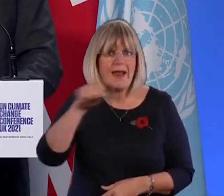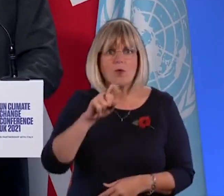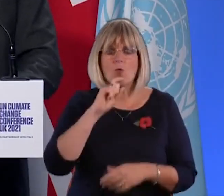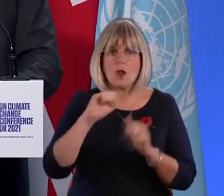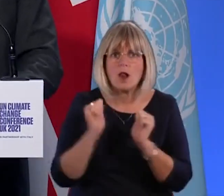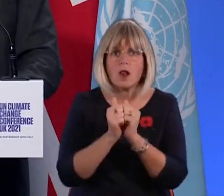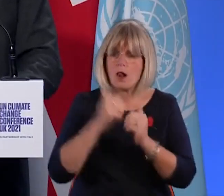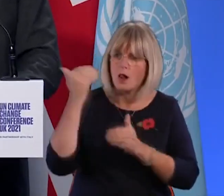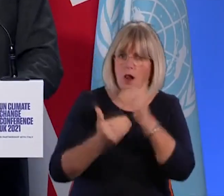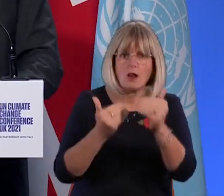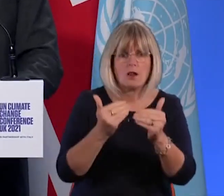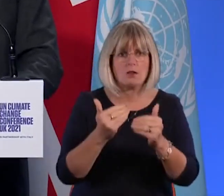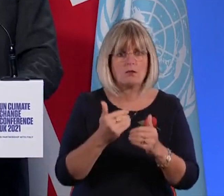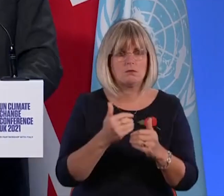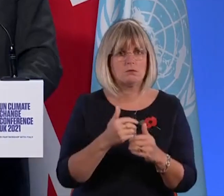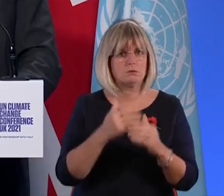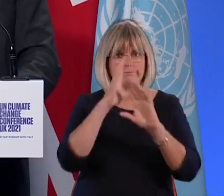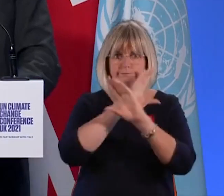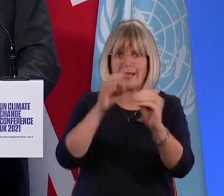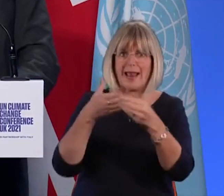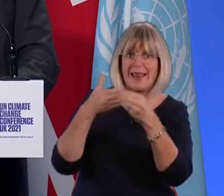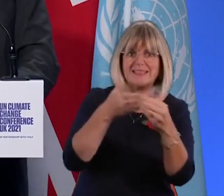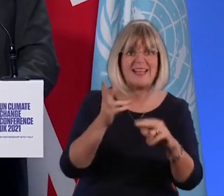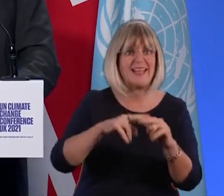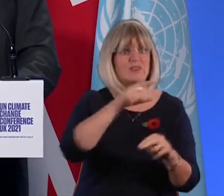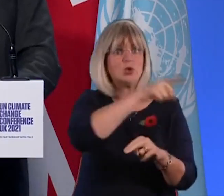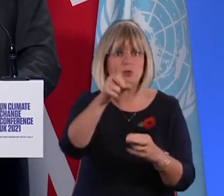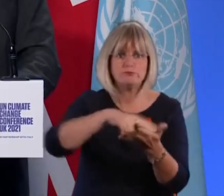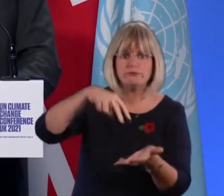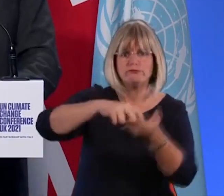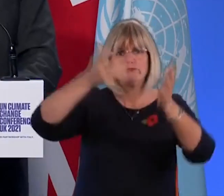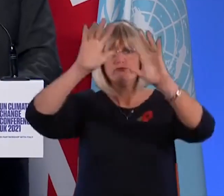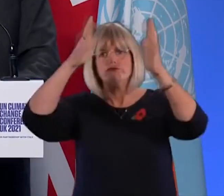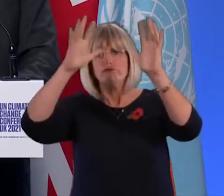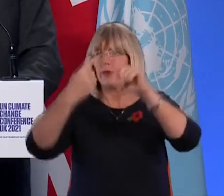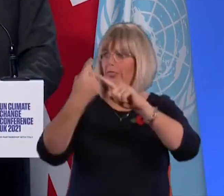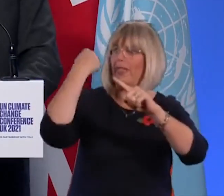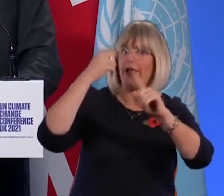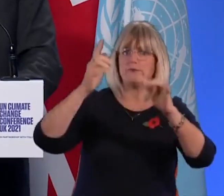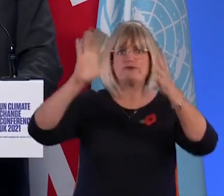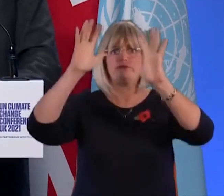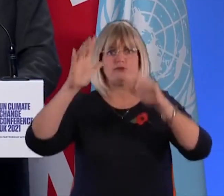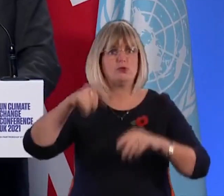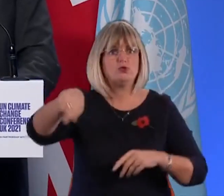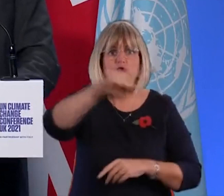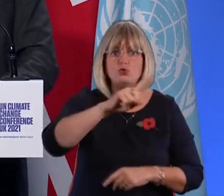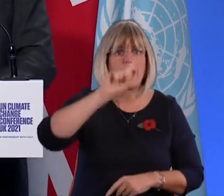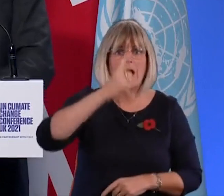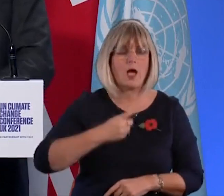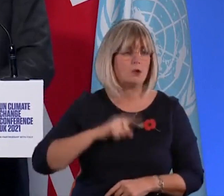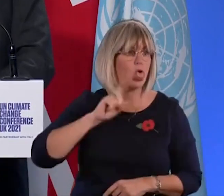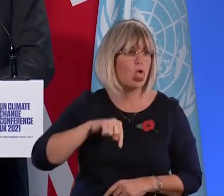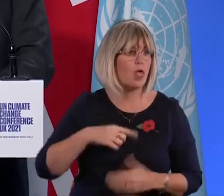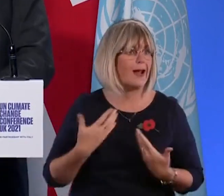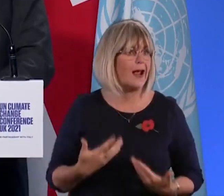on your hands as the world asks you to act, because the world knows what a mess our